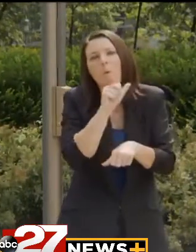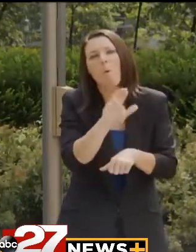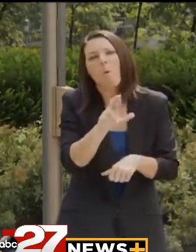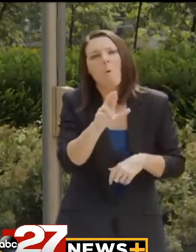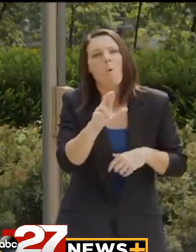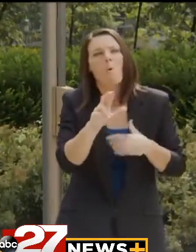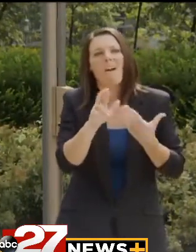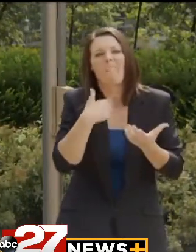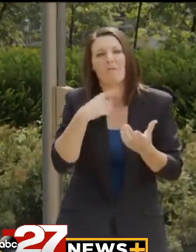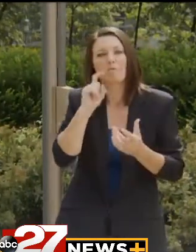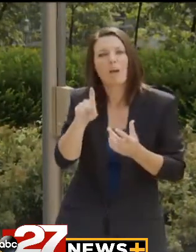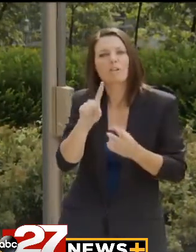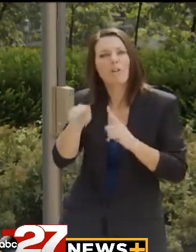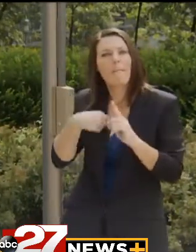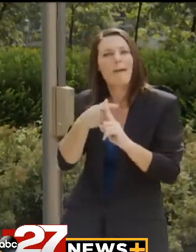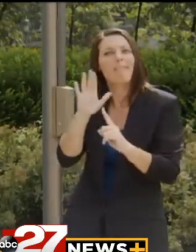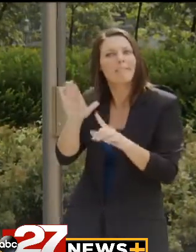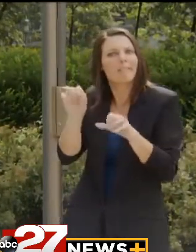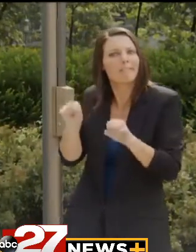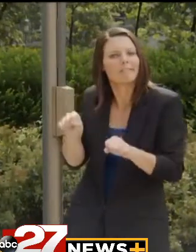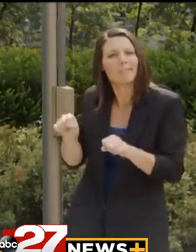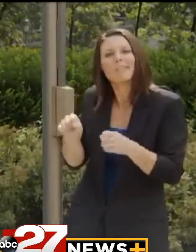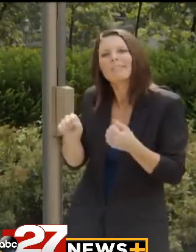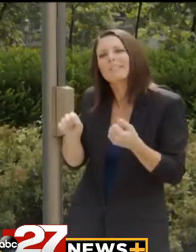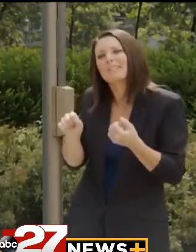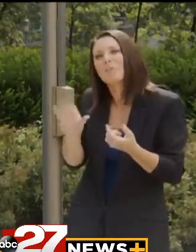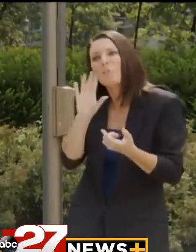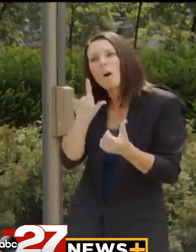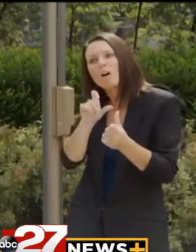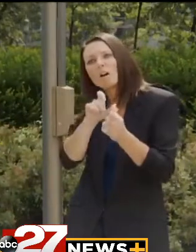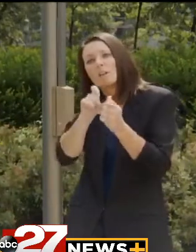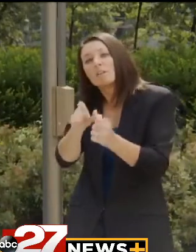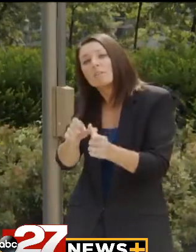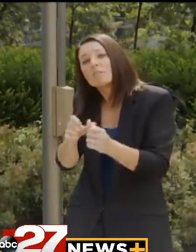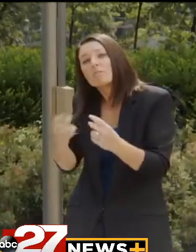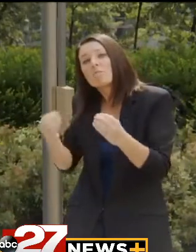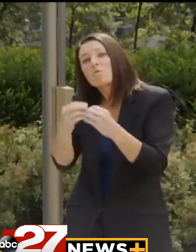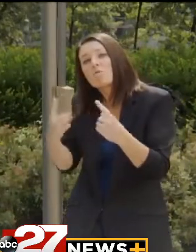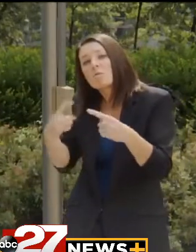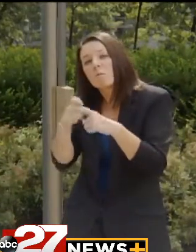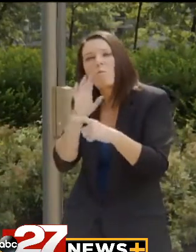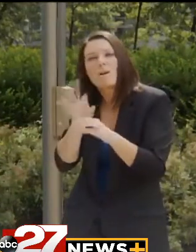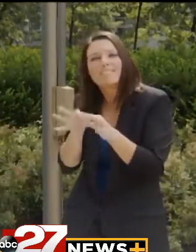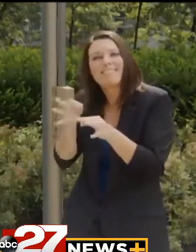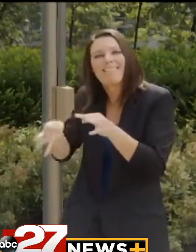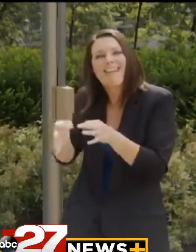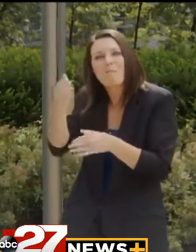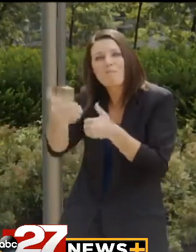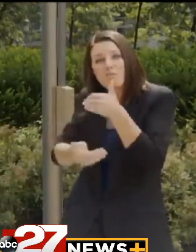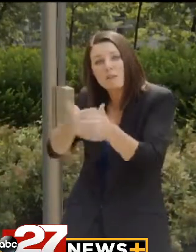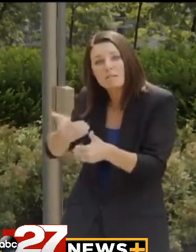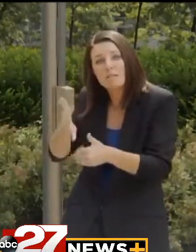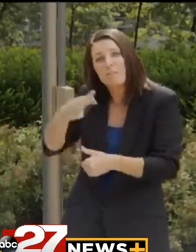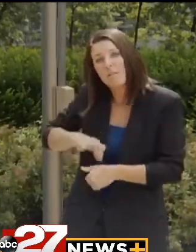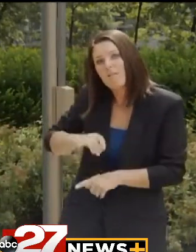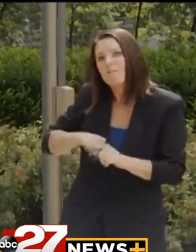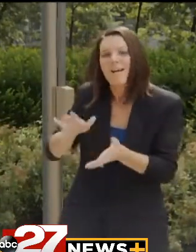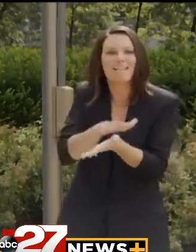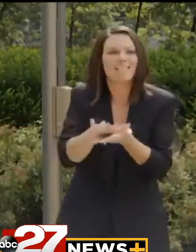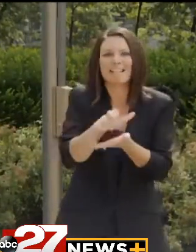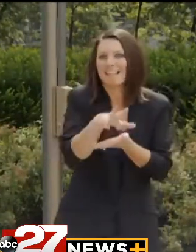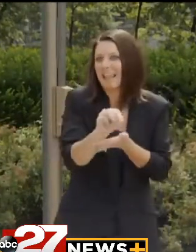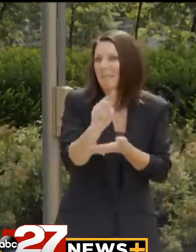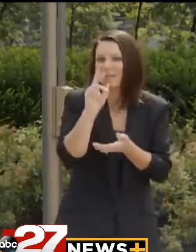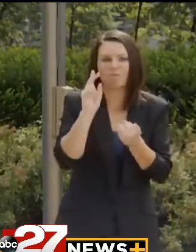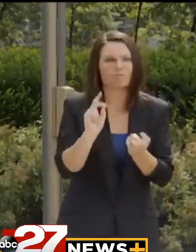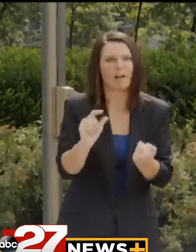maybe there's a question as to their eligibility, that could further complicate the issue and might delay the processing of benefits. But a clean claim, we